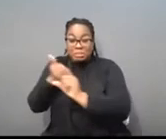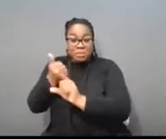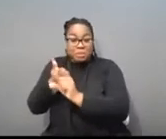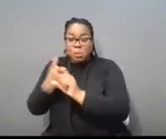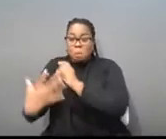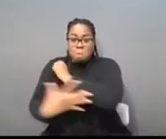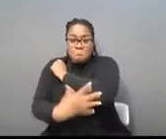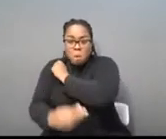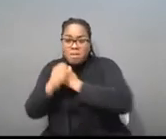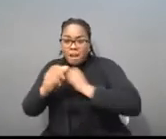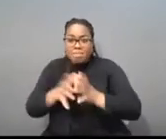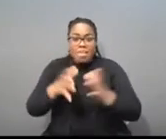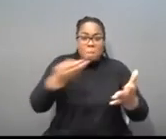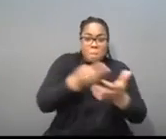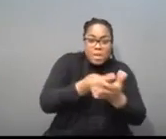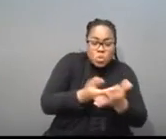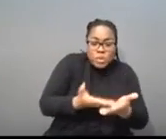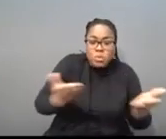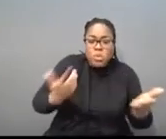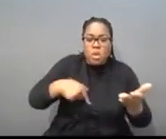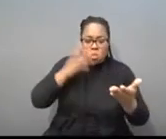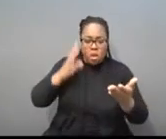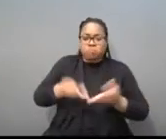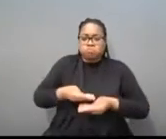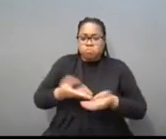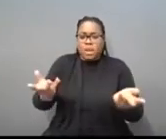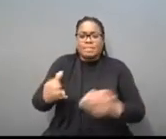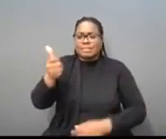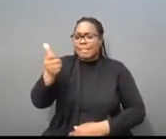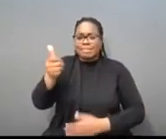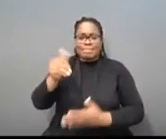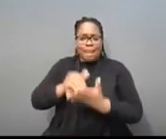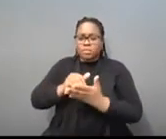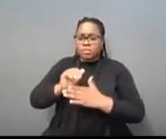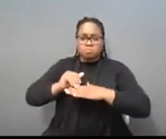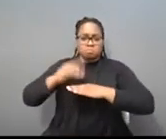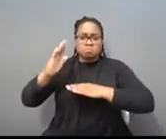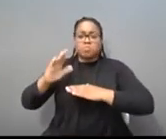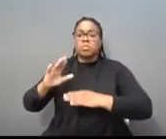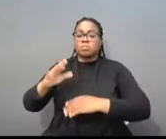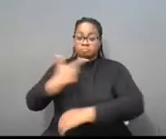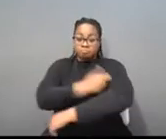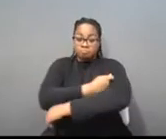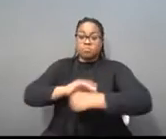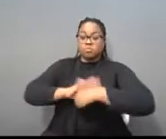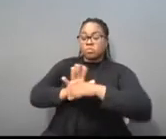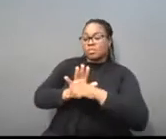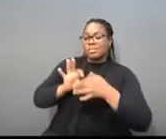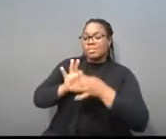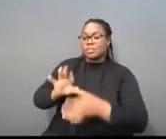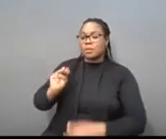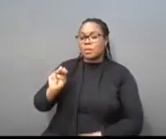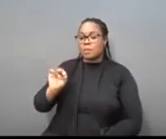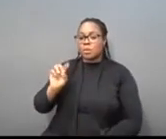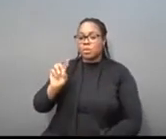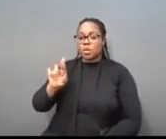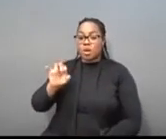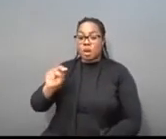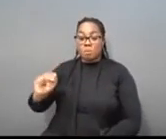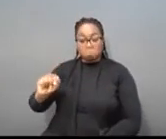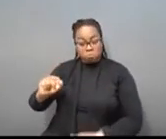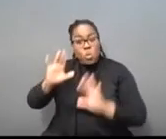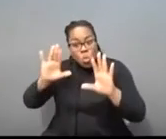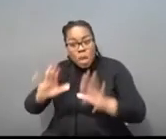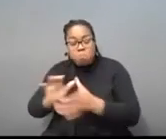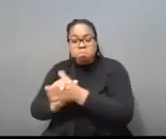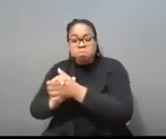That's leadership, but our fight isn't over. While we are grateful for the Senate's latest work on a $10 billion